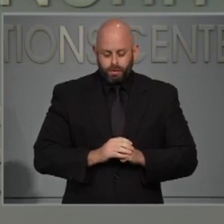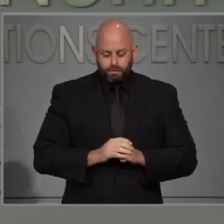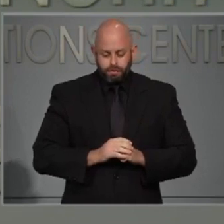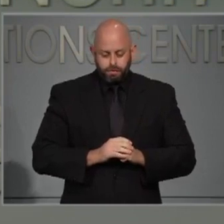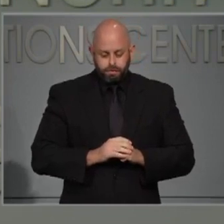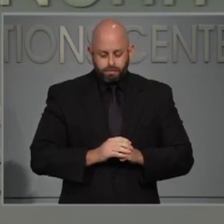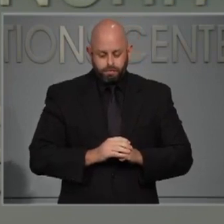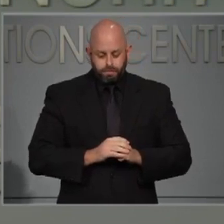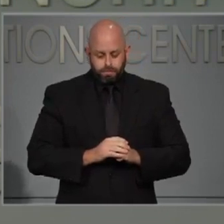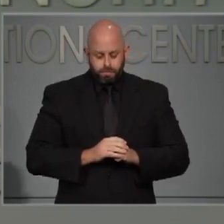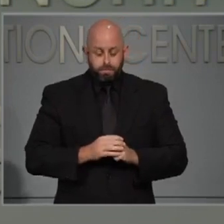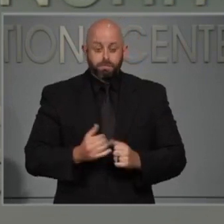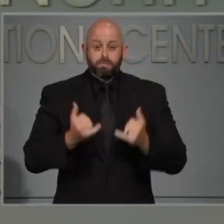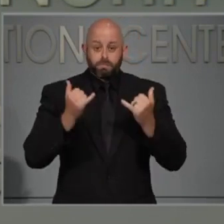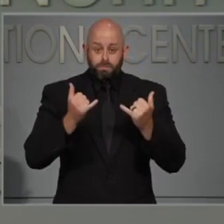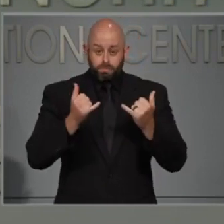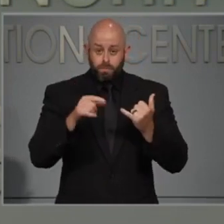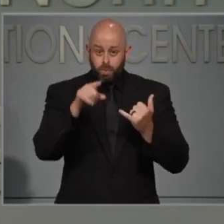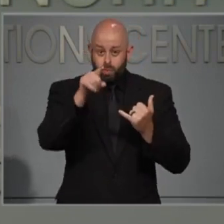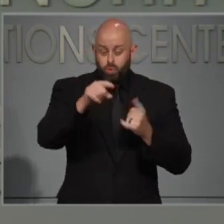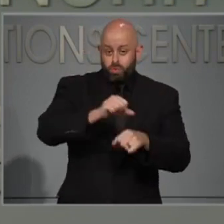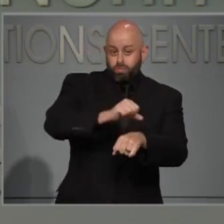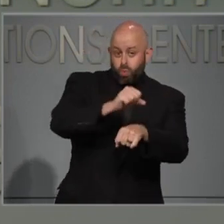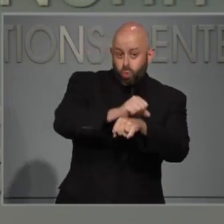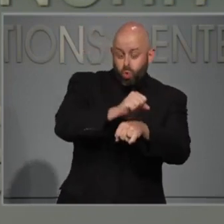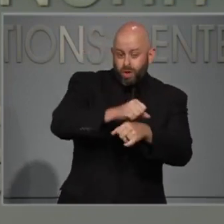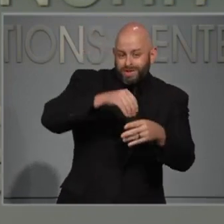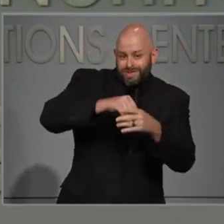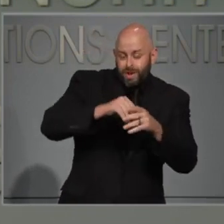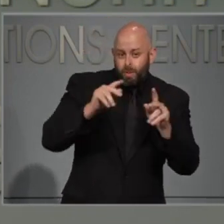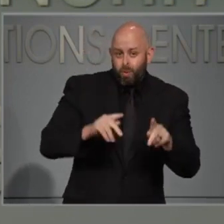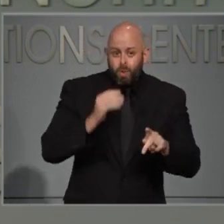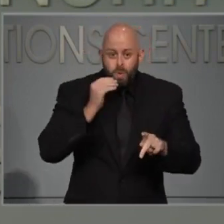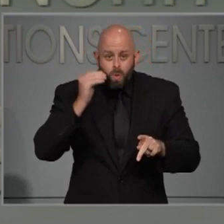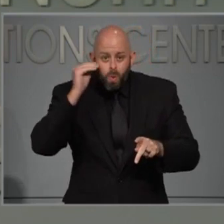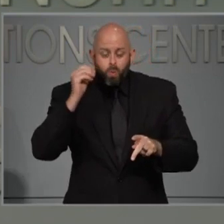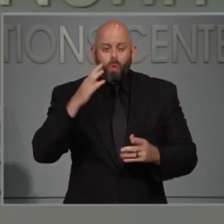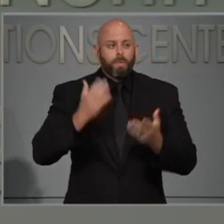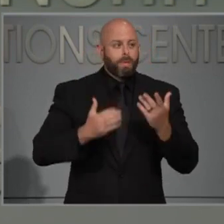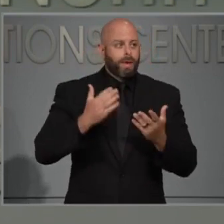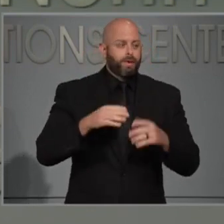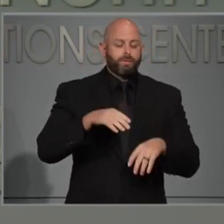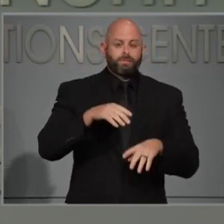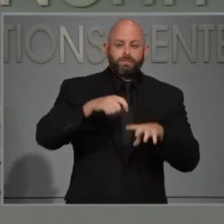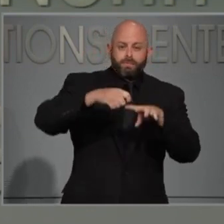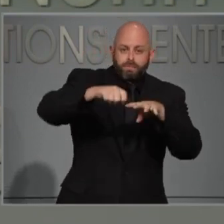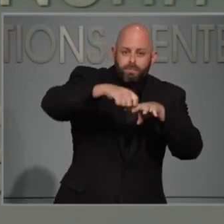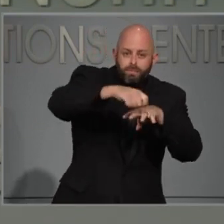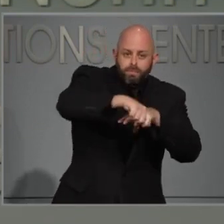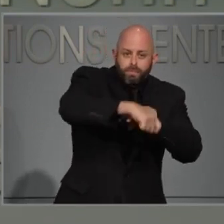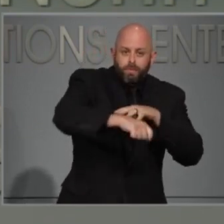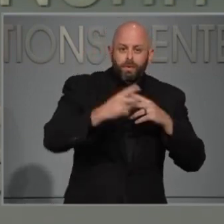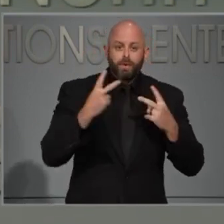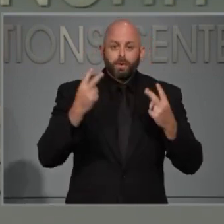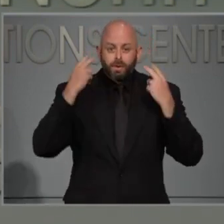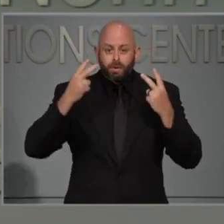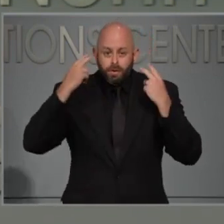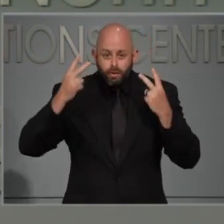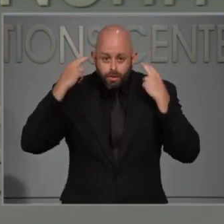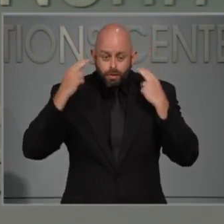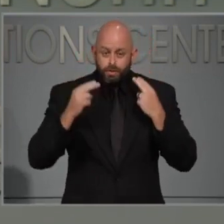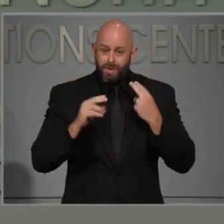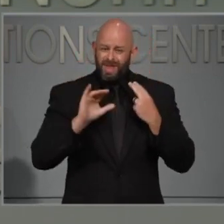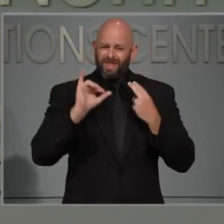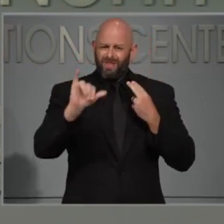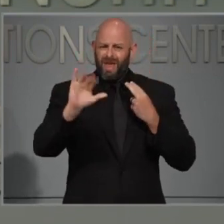employees of personal care like nail and hair salons. They're required for those